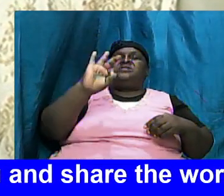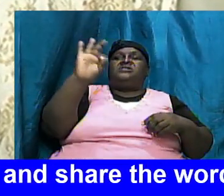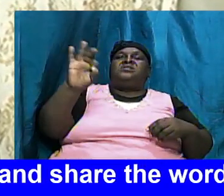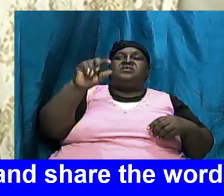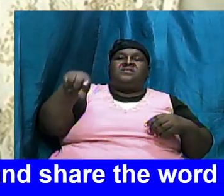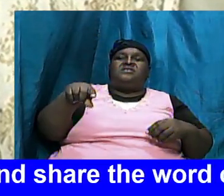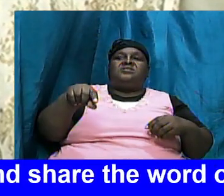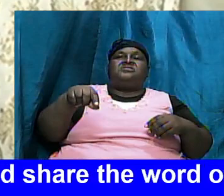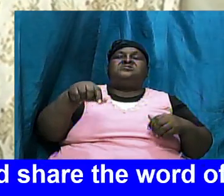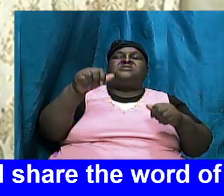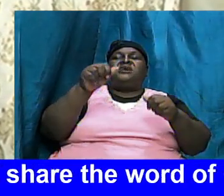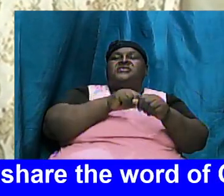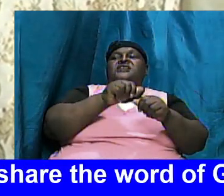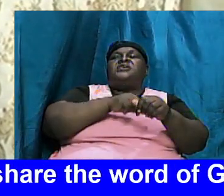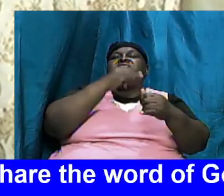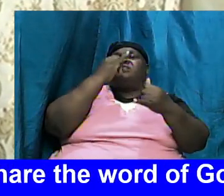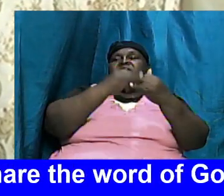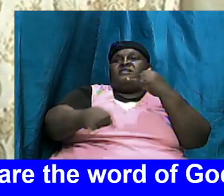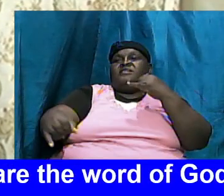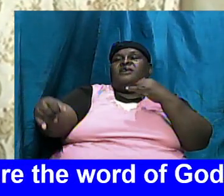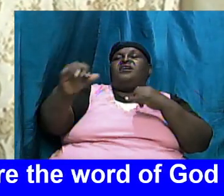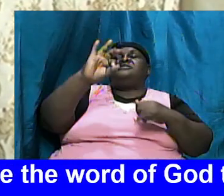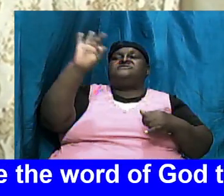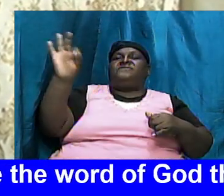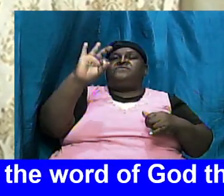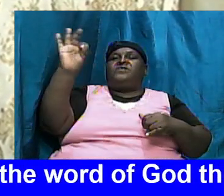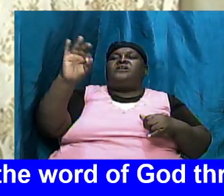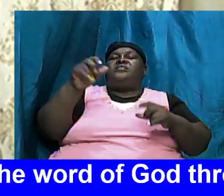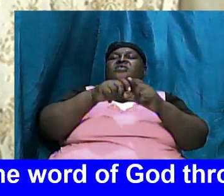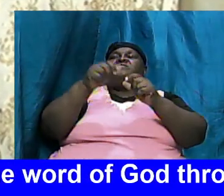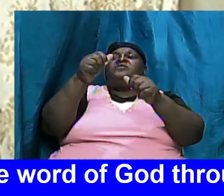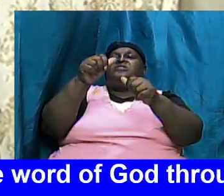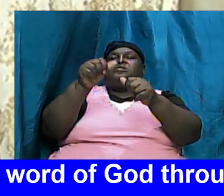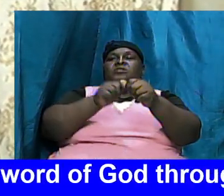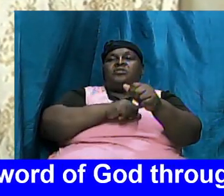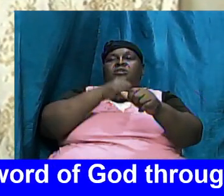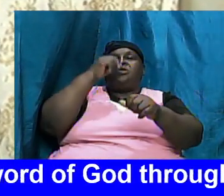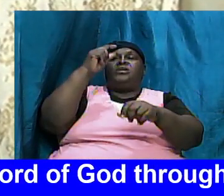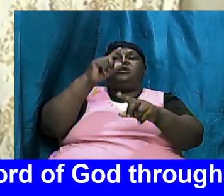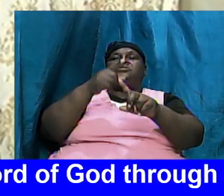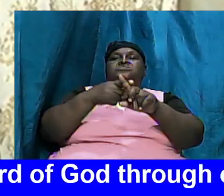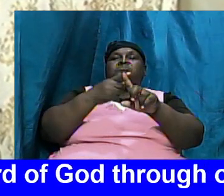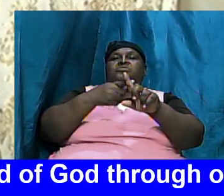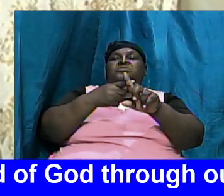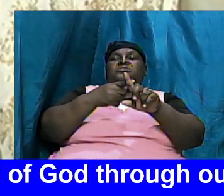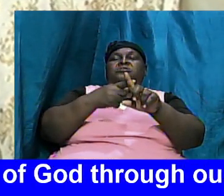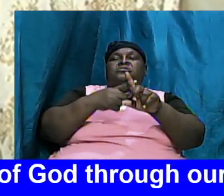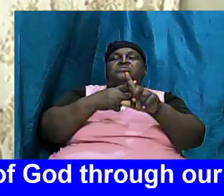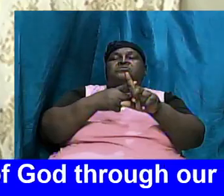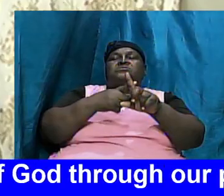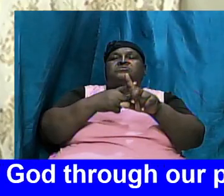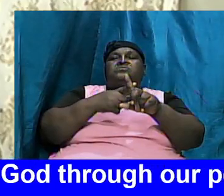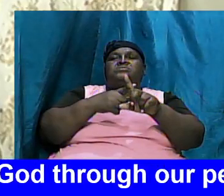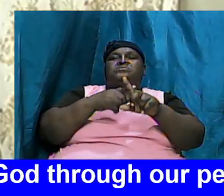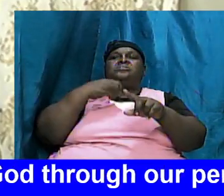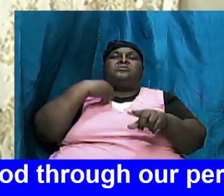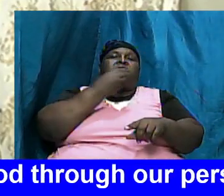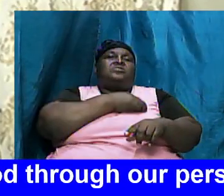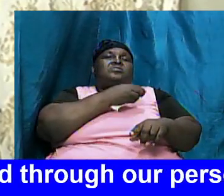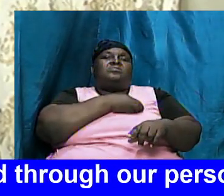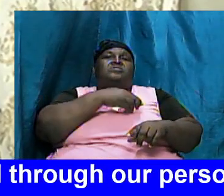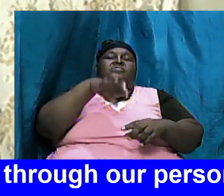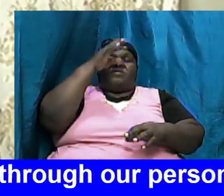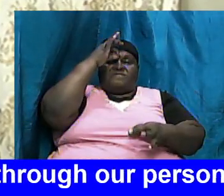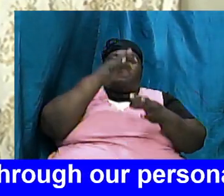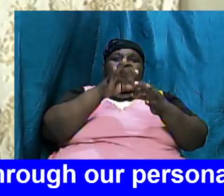and every last Friday amen of each month going on down it it will be our faith